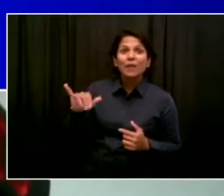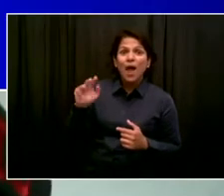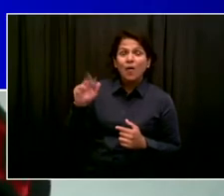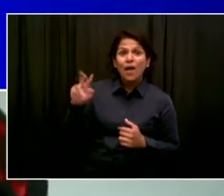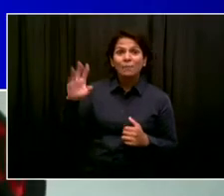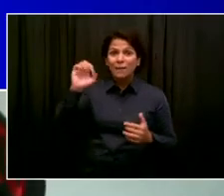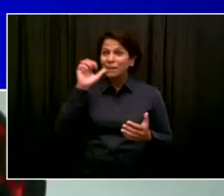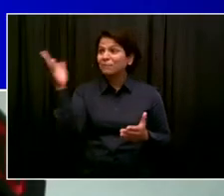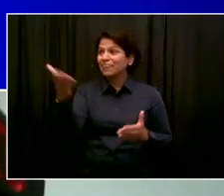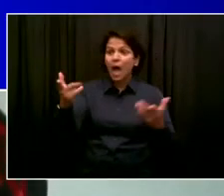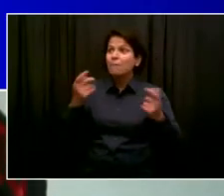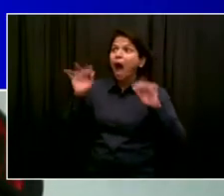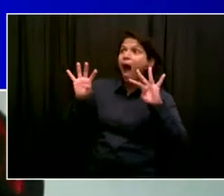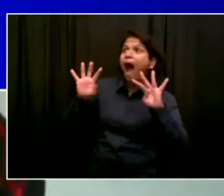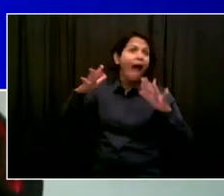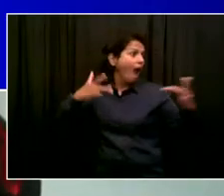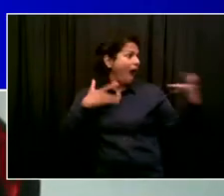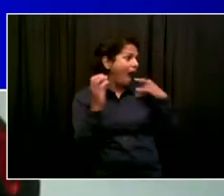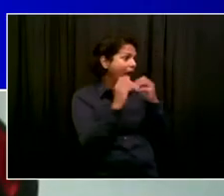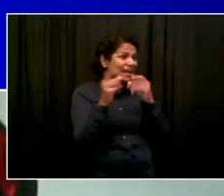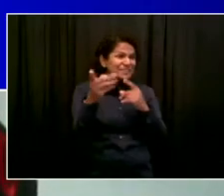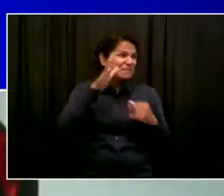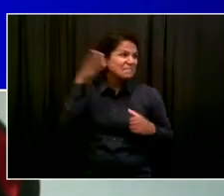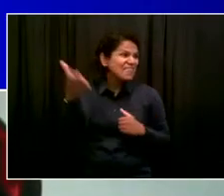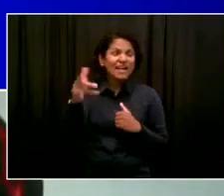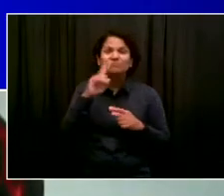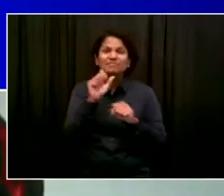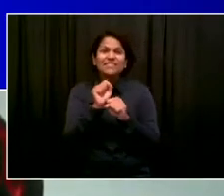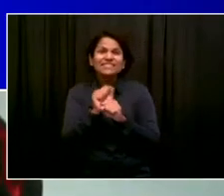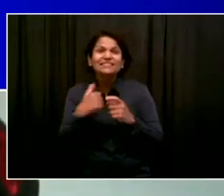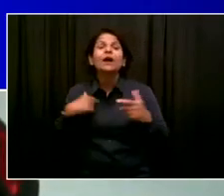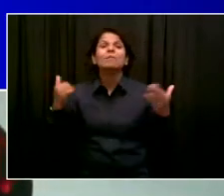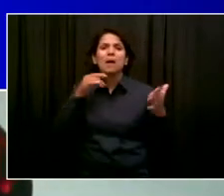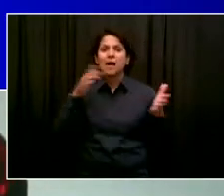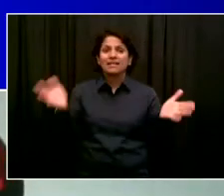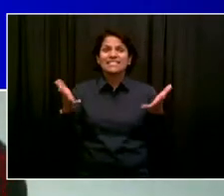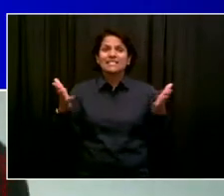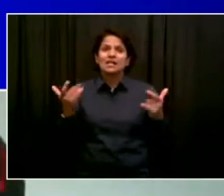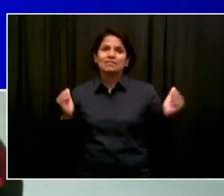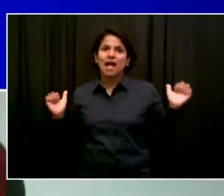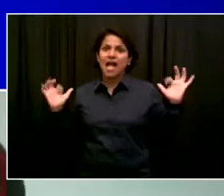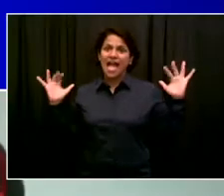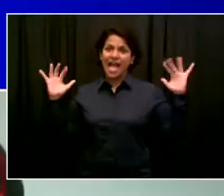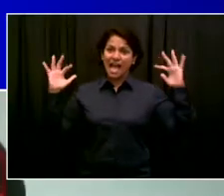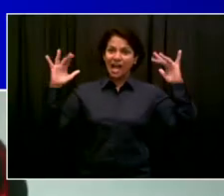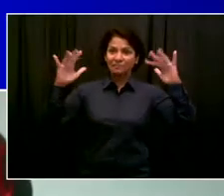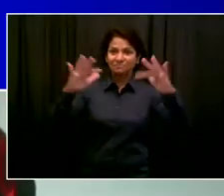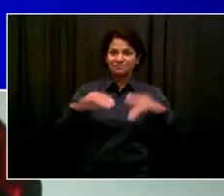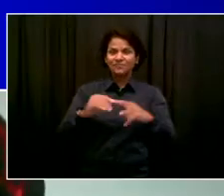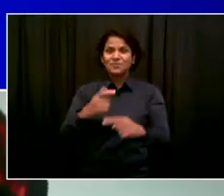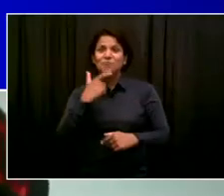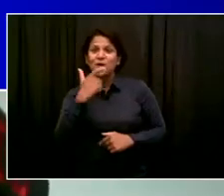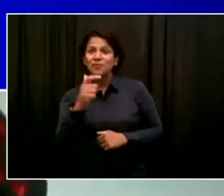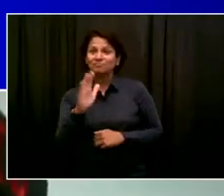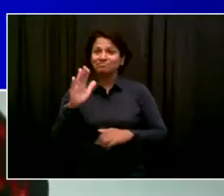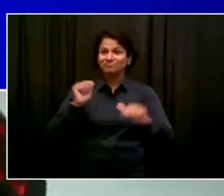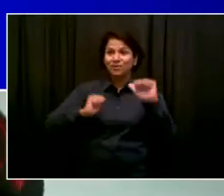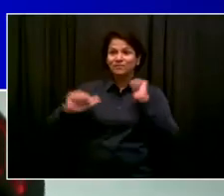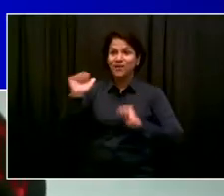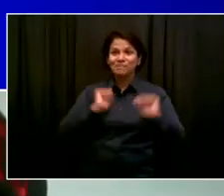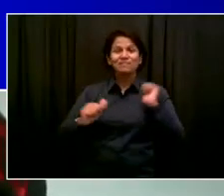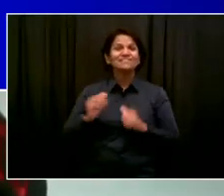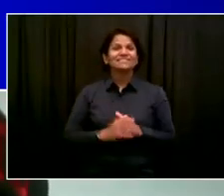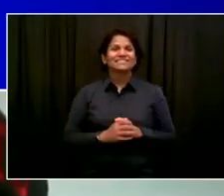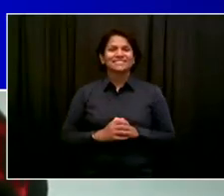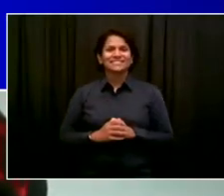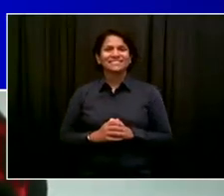also, like, it's such a great signal. It's such a great symbol of us coming back. So I want to thank you on behalf of New York City, because you being a part